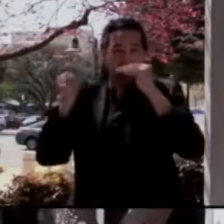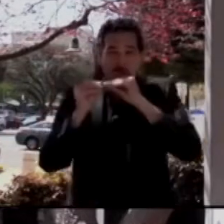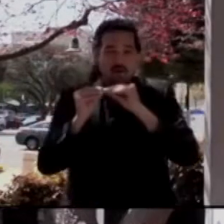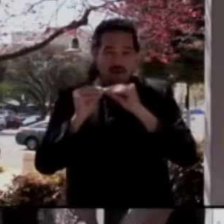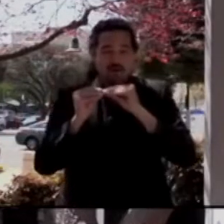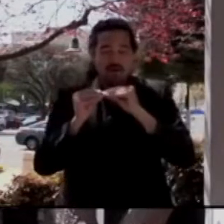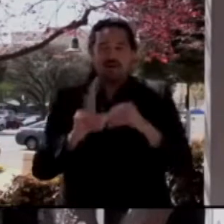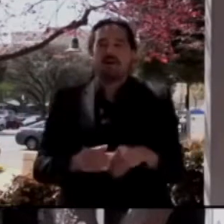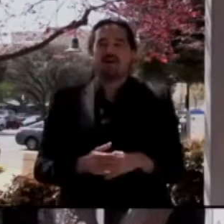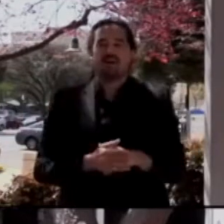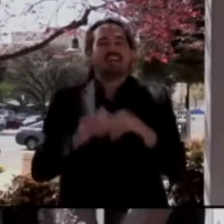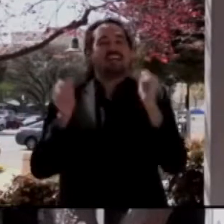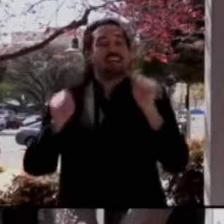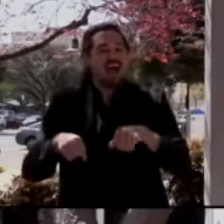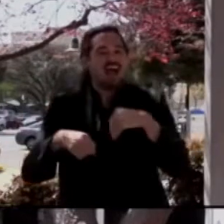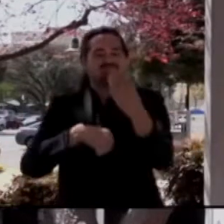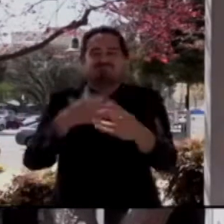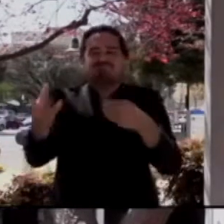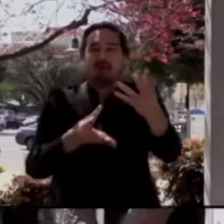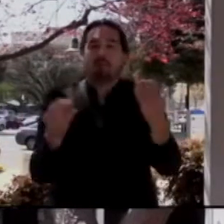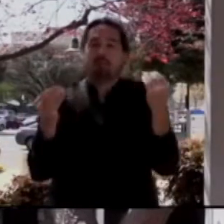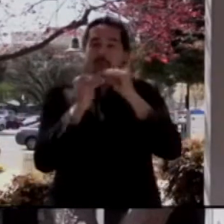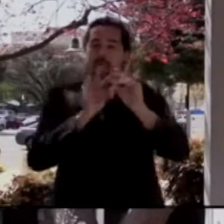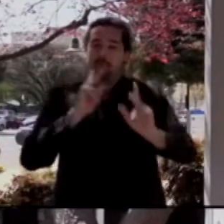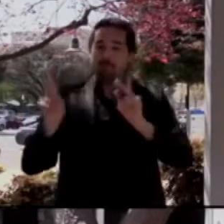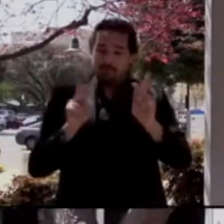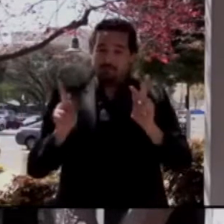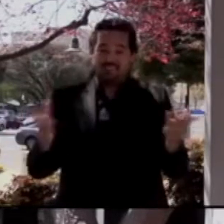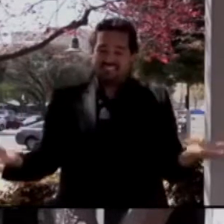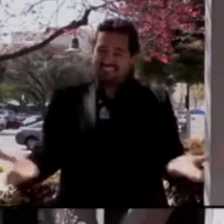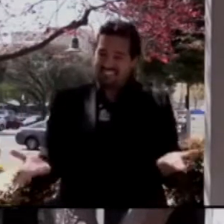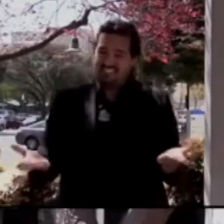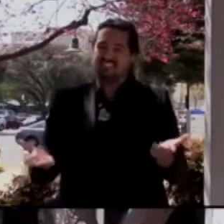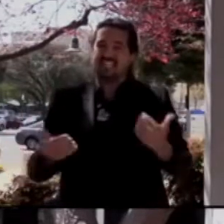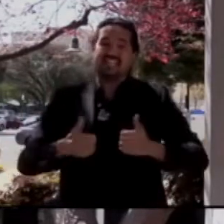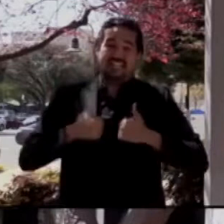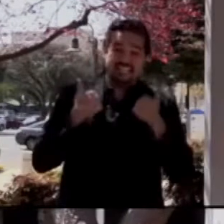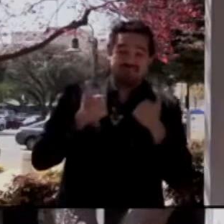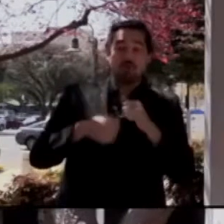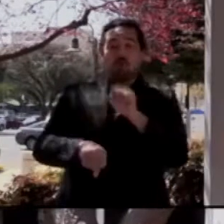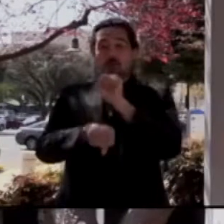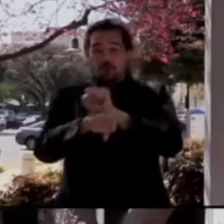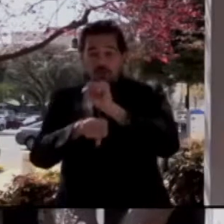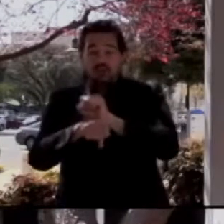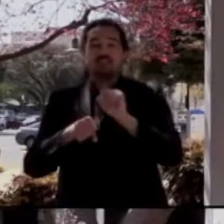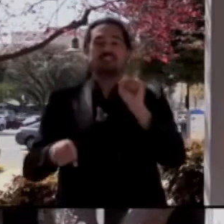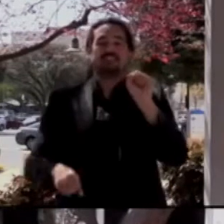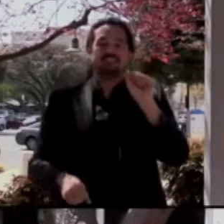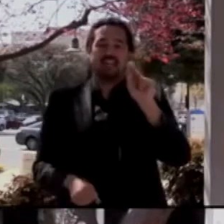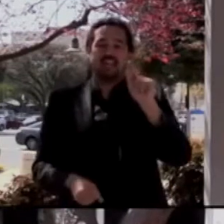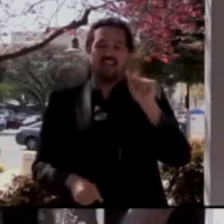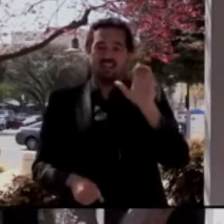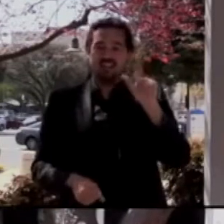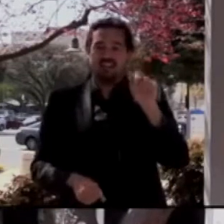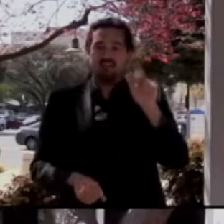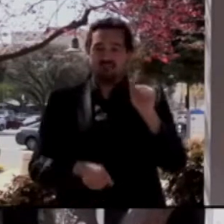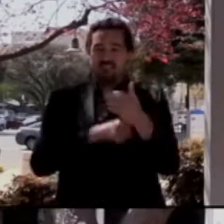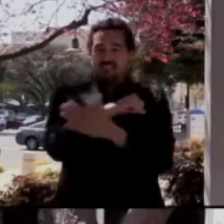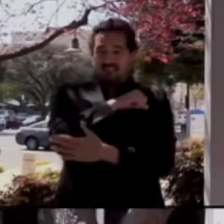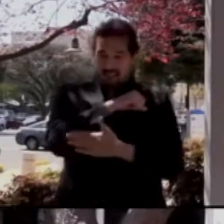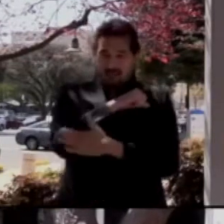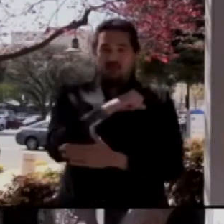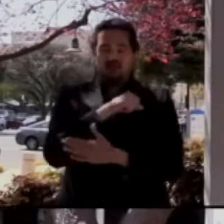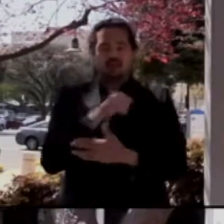COVID vaccine to our community residents. The county system is receiving a lot of vaccines,